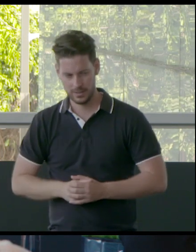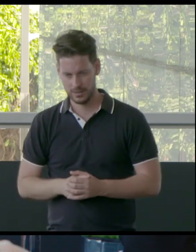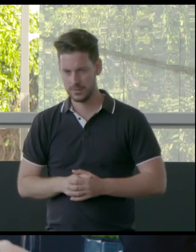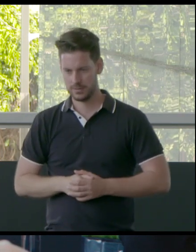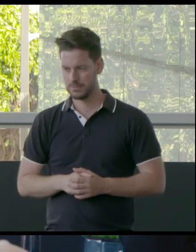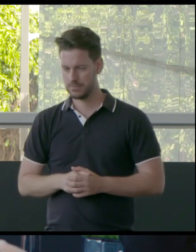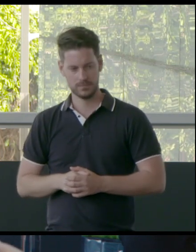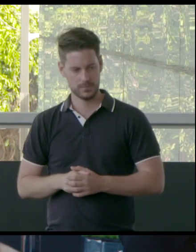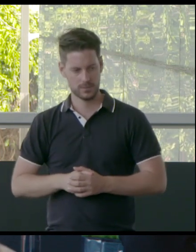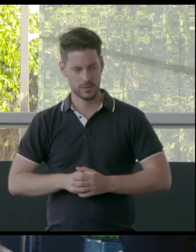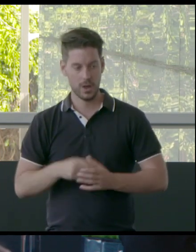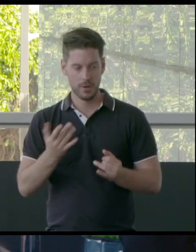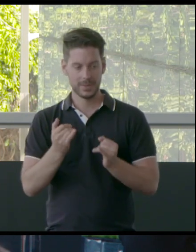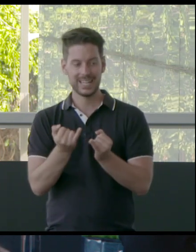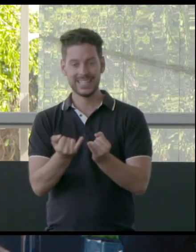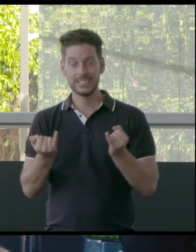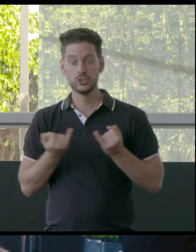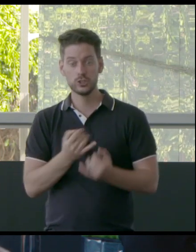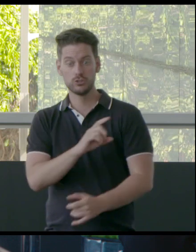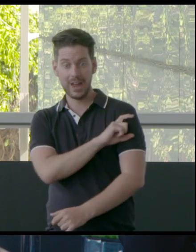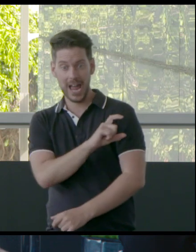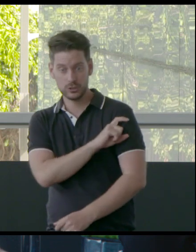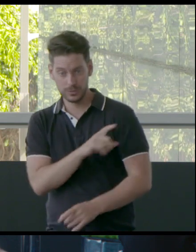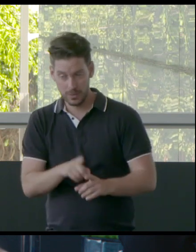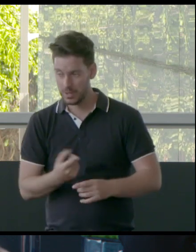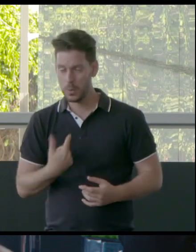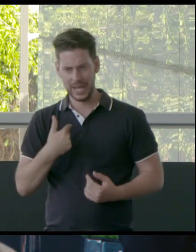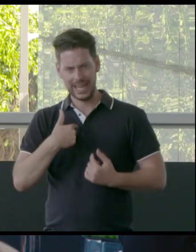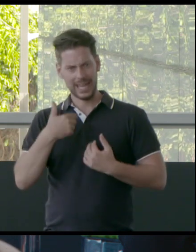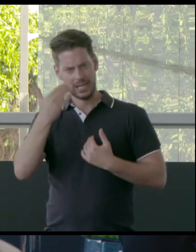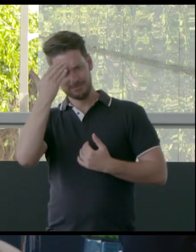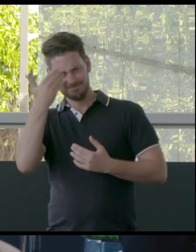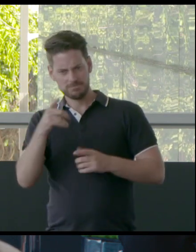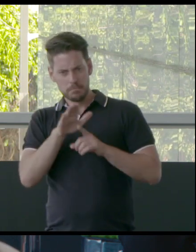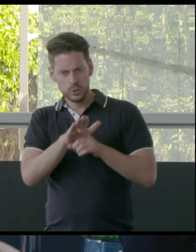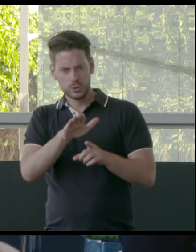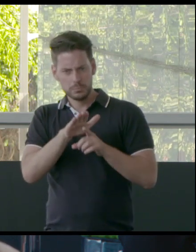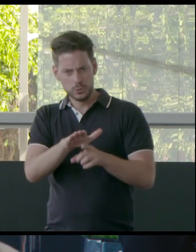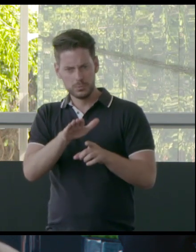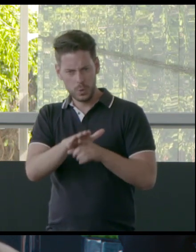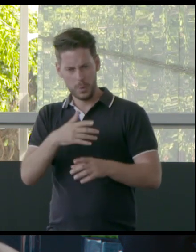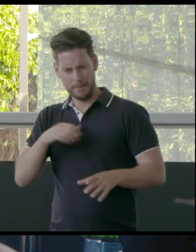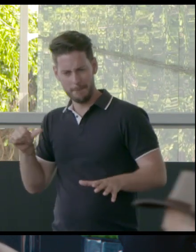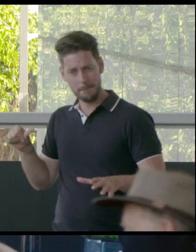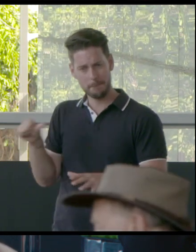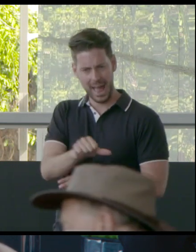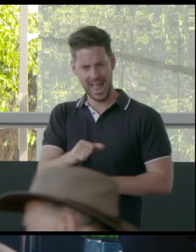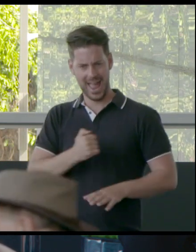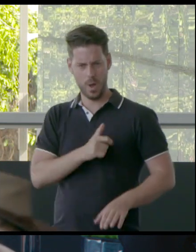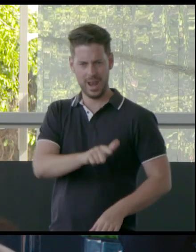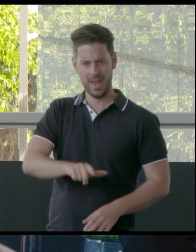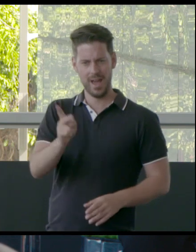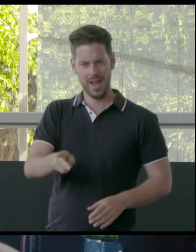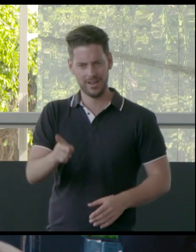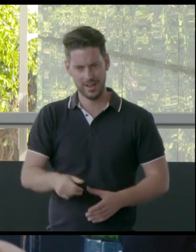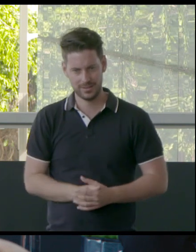And that's where we have to be mindful and pushing for the money to go back into those areas again. I mean, here we are